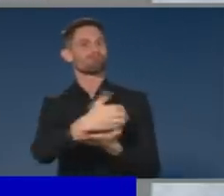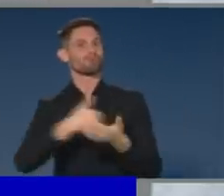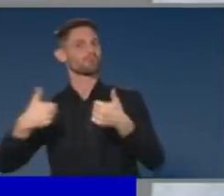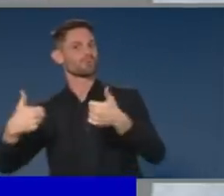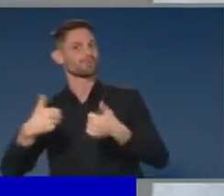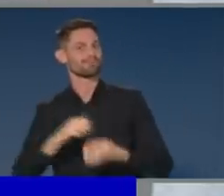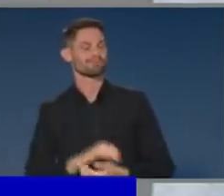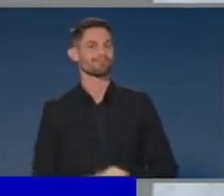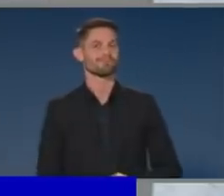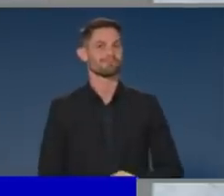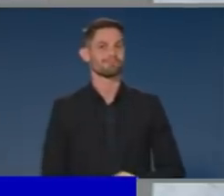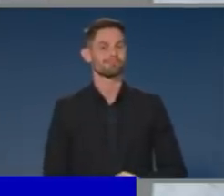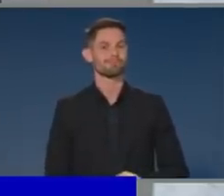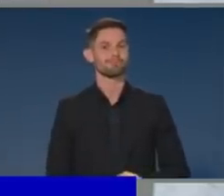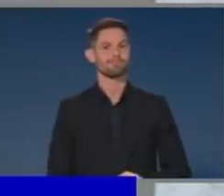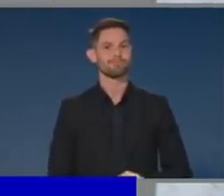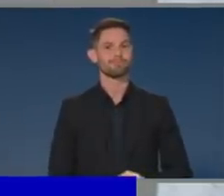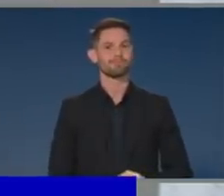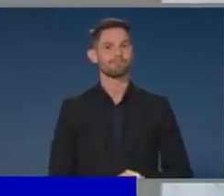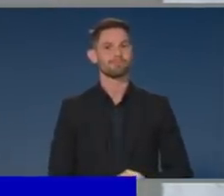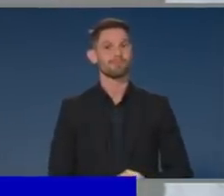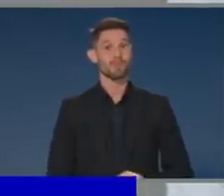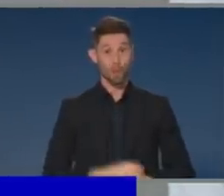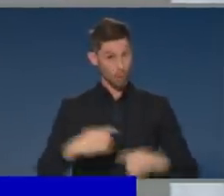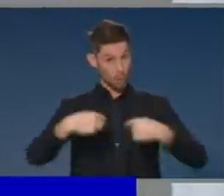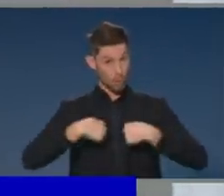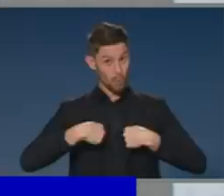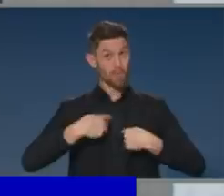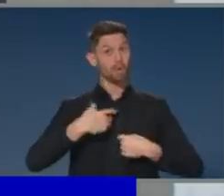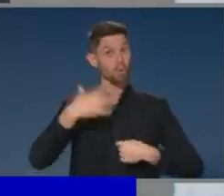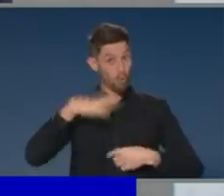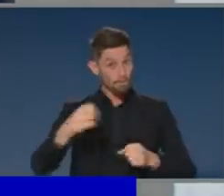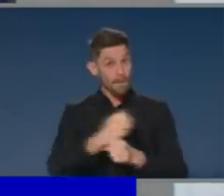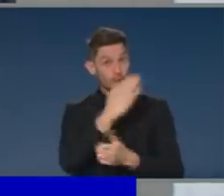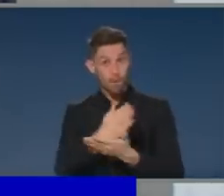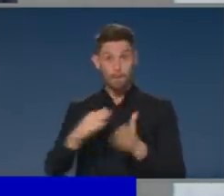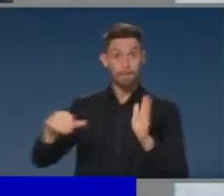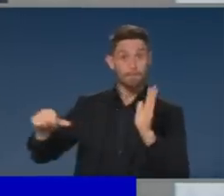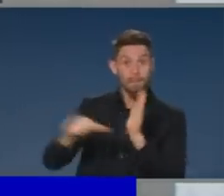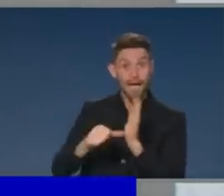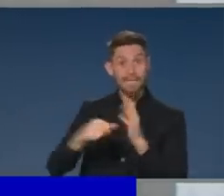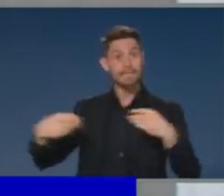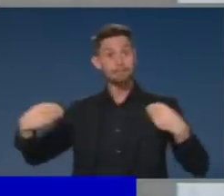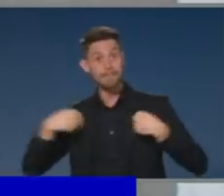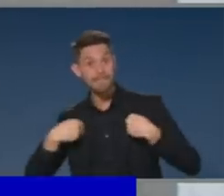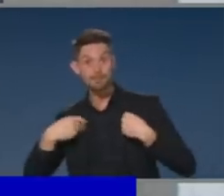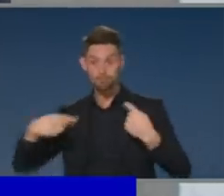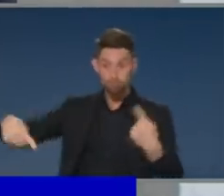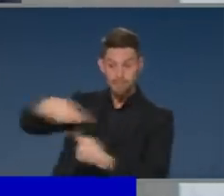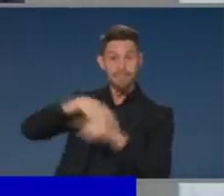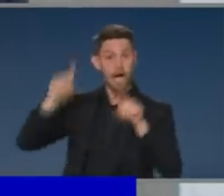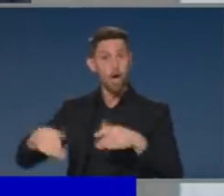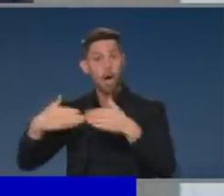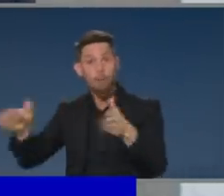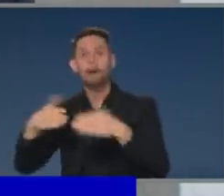from our economic advisers, on opening up our economy safely. And I'm so pleased that one week down, from announcing